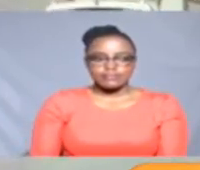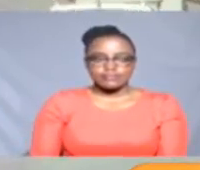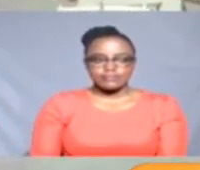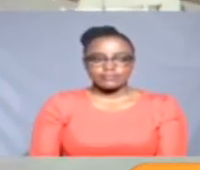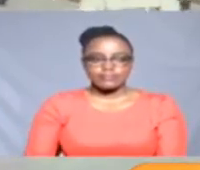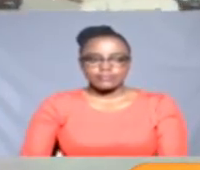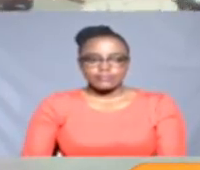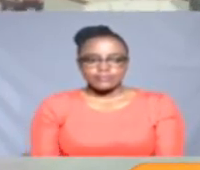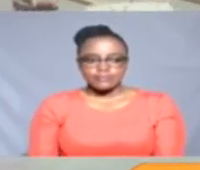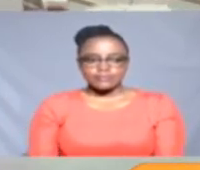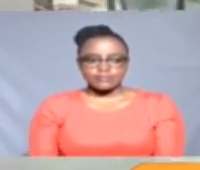TV, Nairobi.